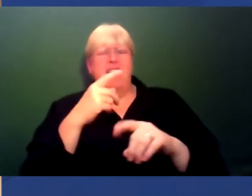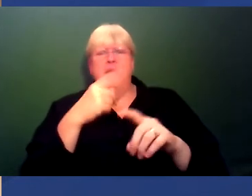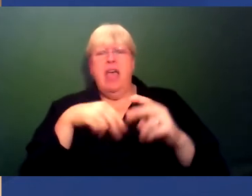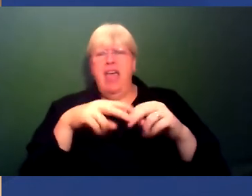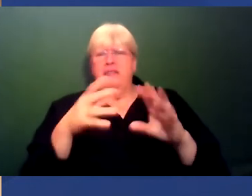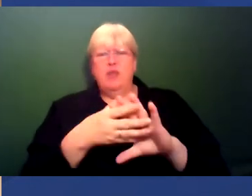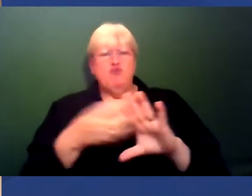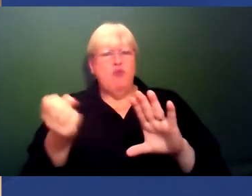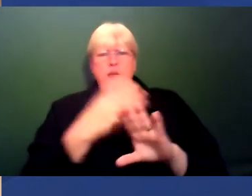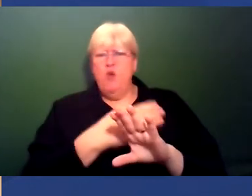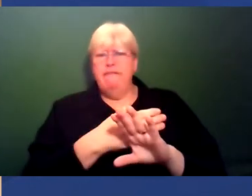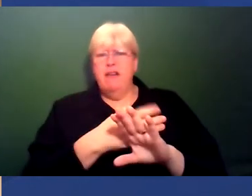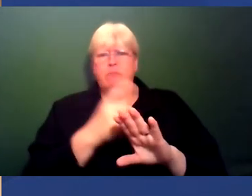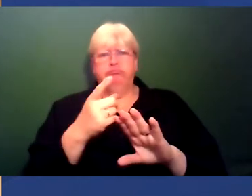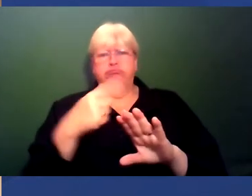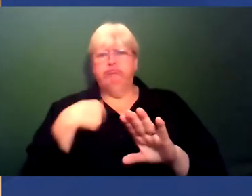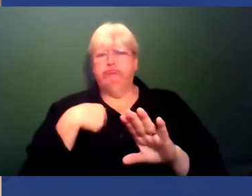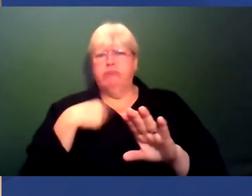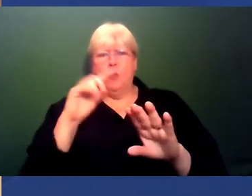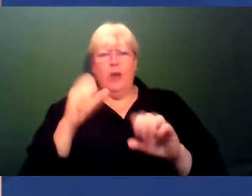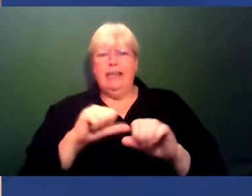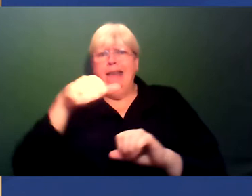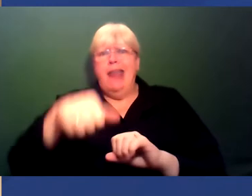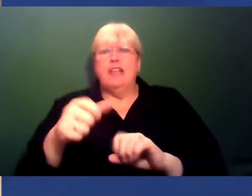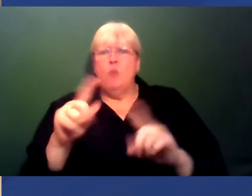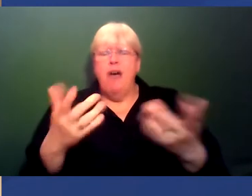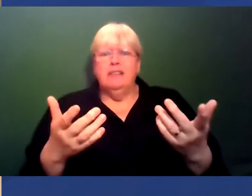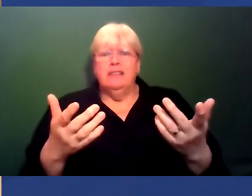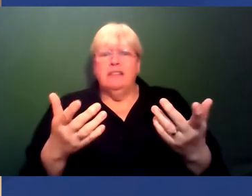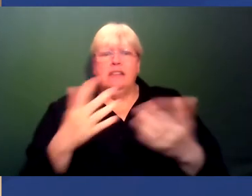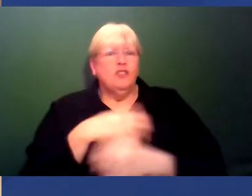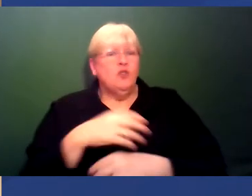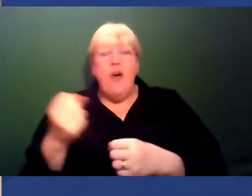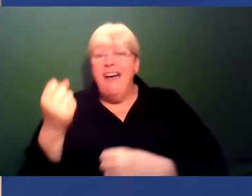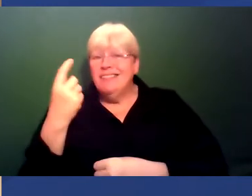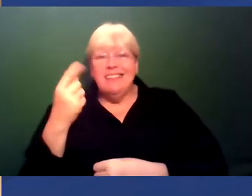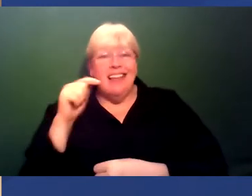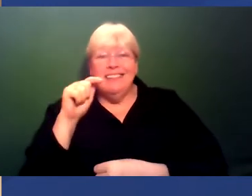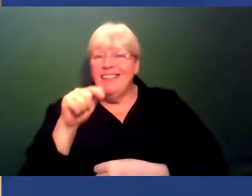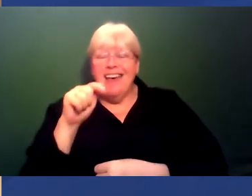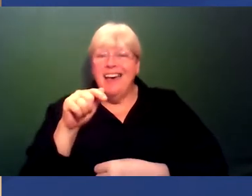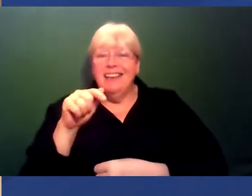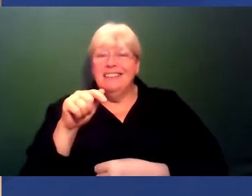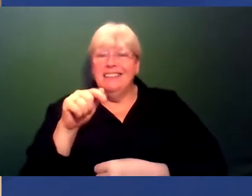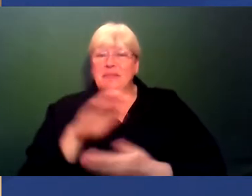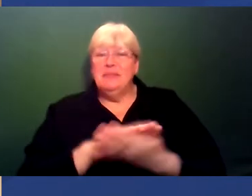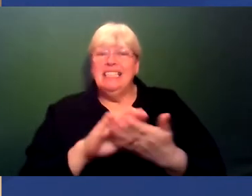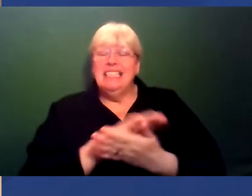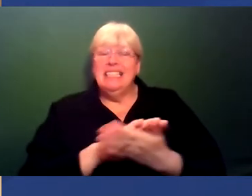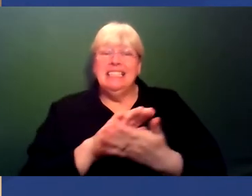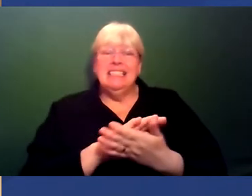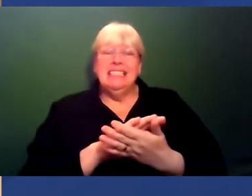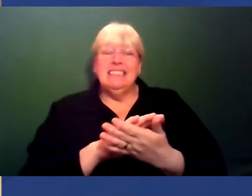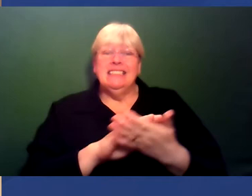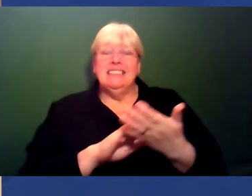we take that away, what, what, where does it end? And, and what they don't understand in that exchange is that that is, you know, what we call a